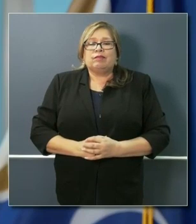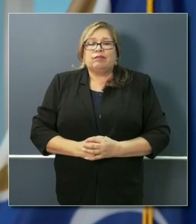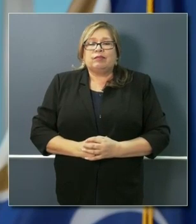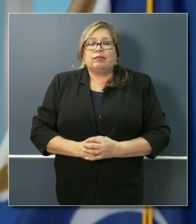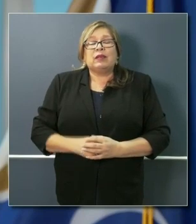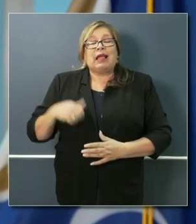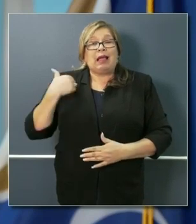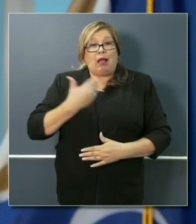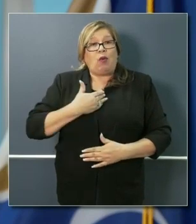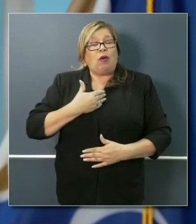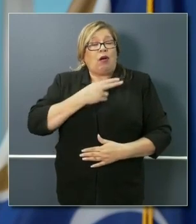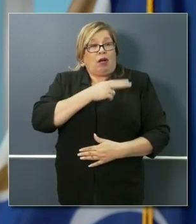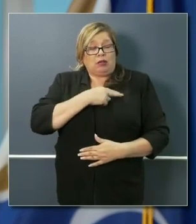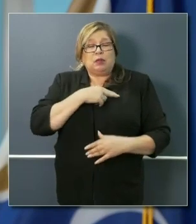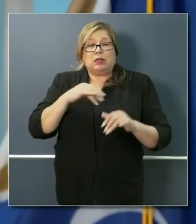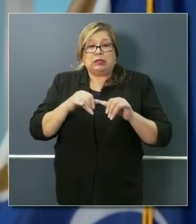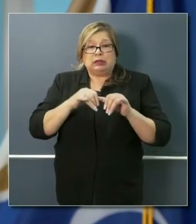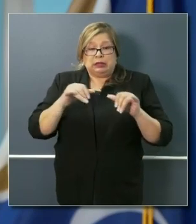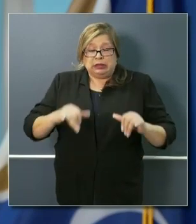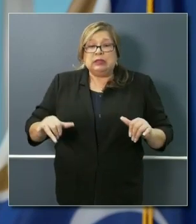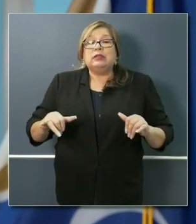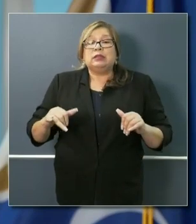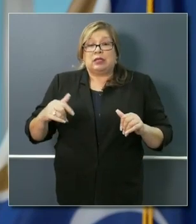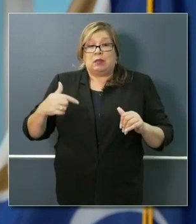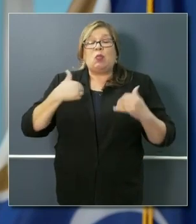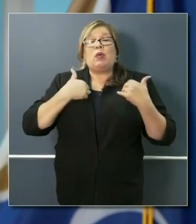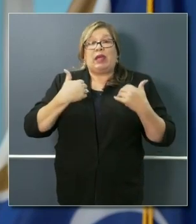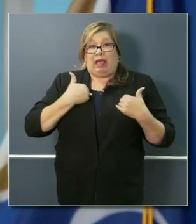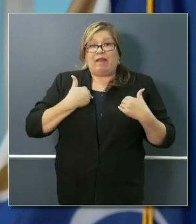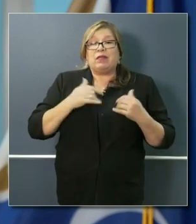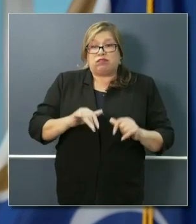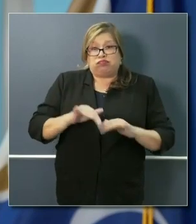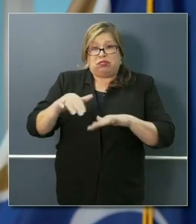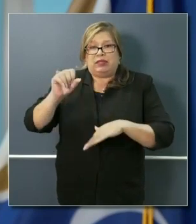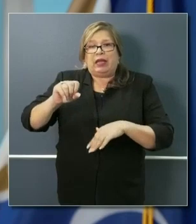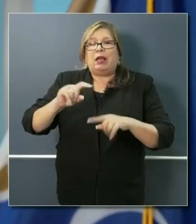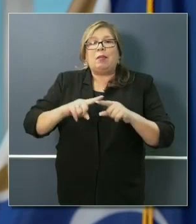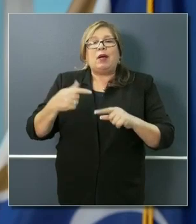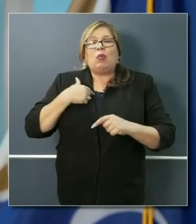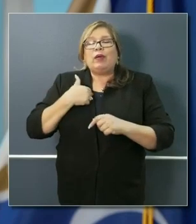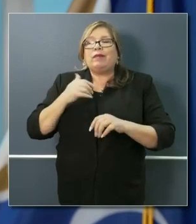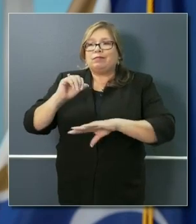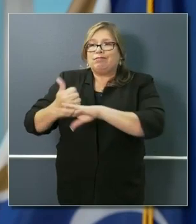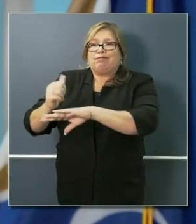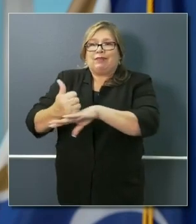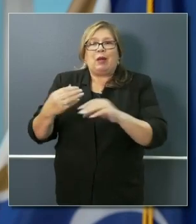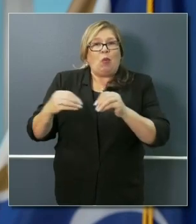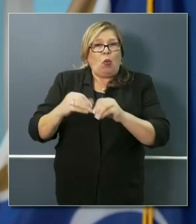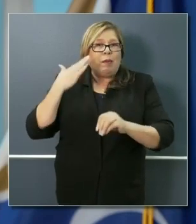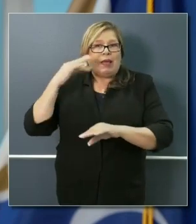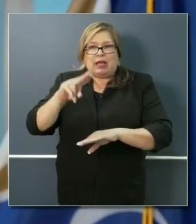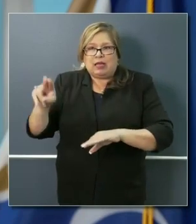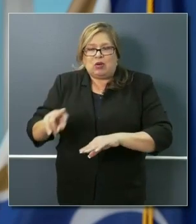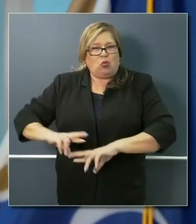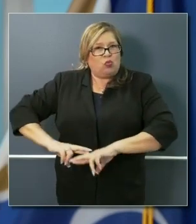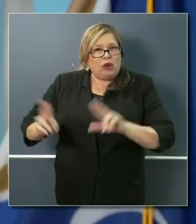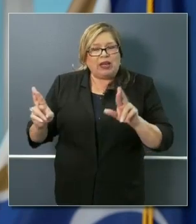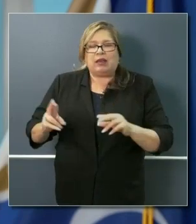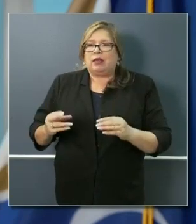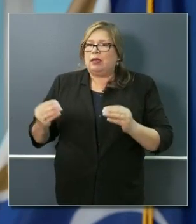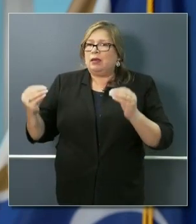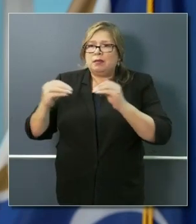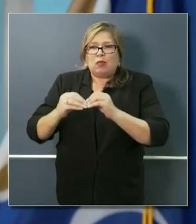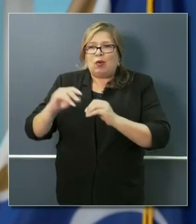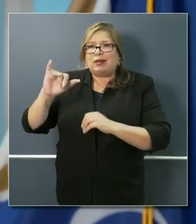not just surge. Every day we're bringing on more beds. Every day we're building capacity. And every day I continue to be